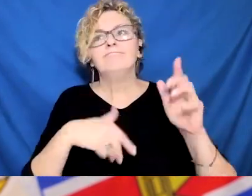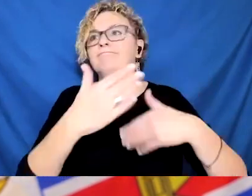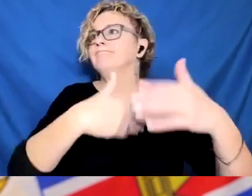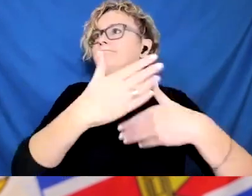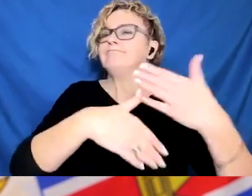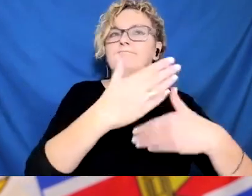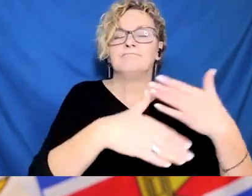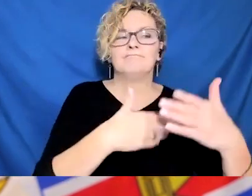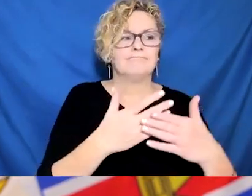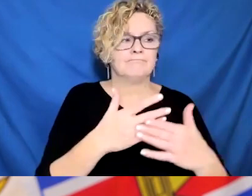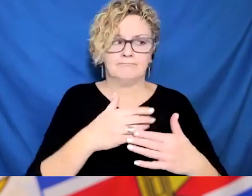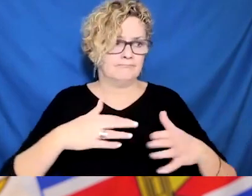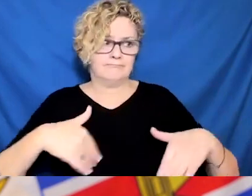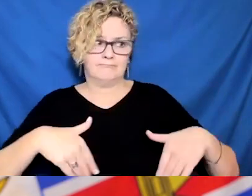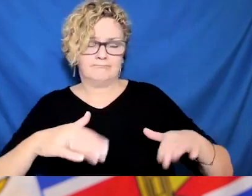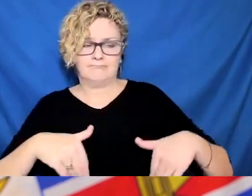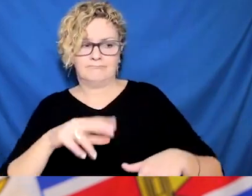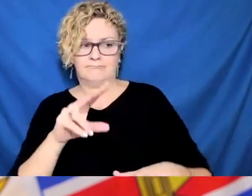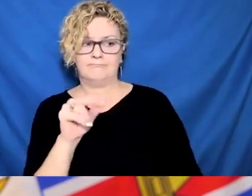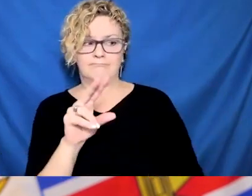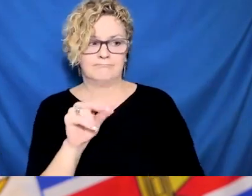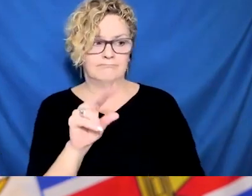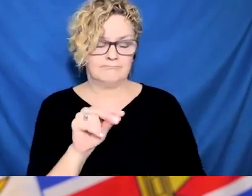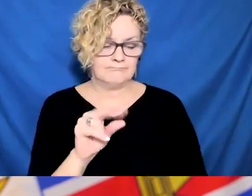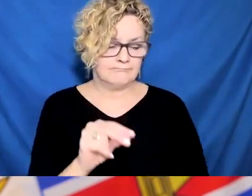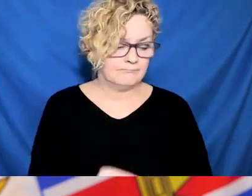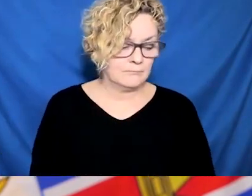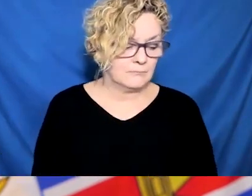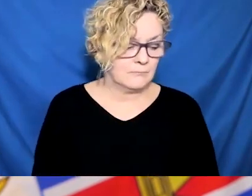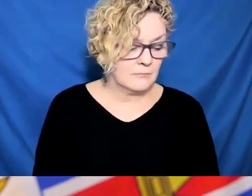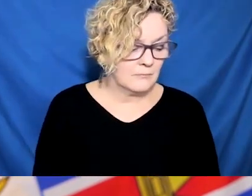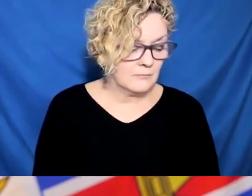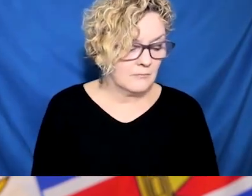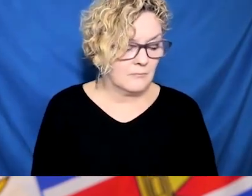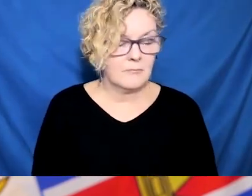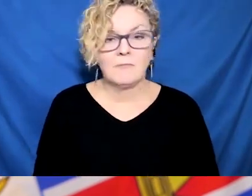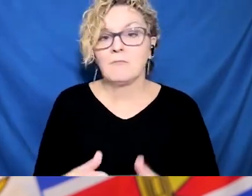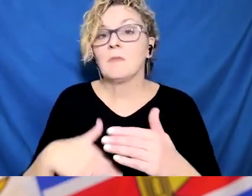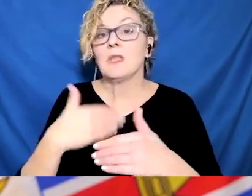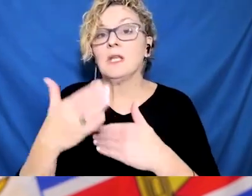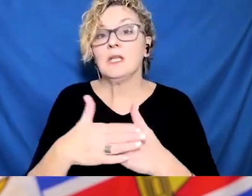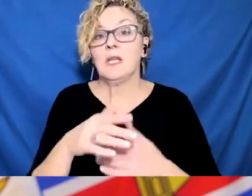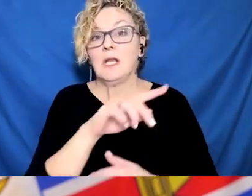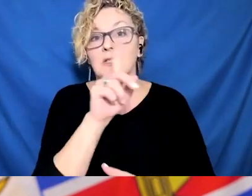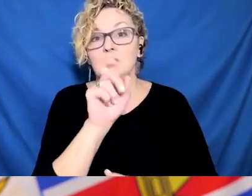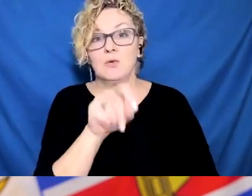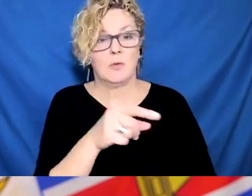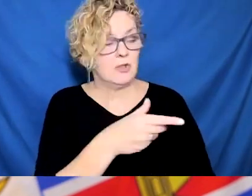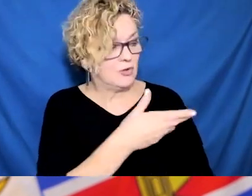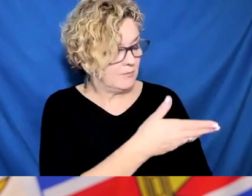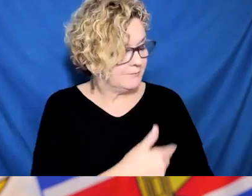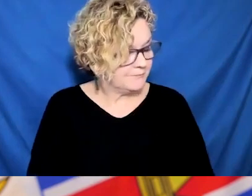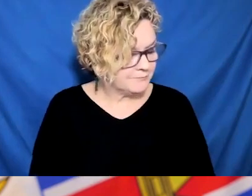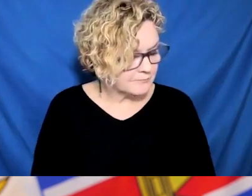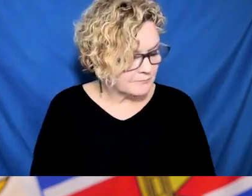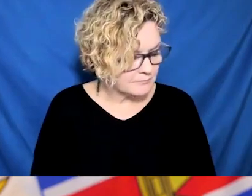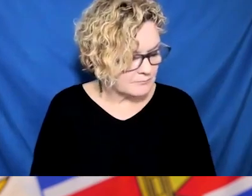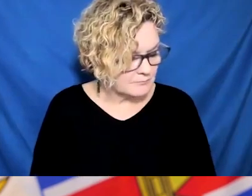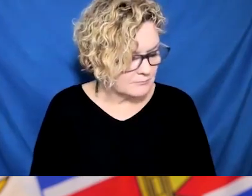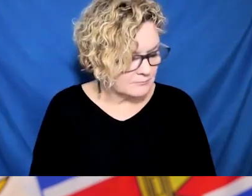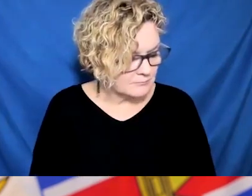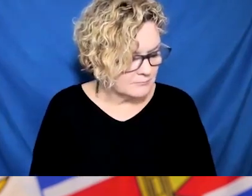getting sick and how long they're getting sick and what the incubation period is that we're seeing. So we're trying to mitigate that risk of